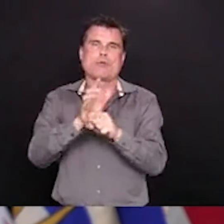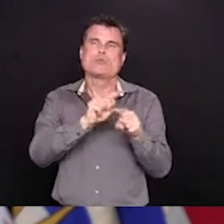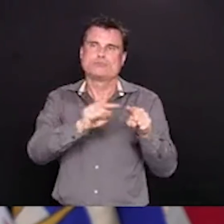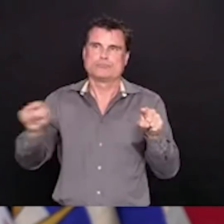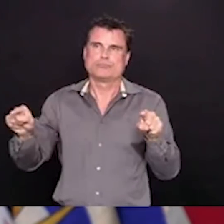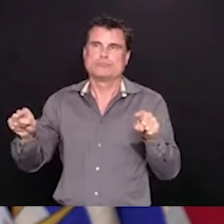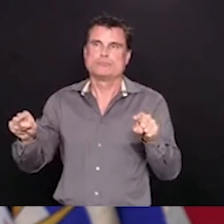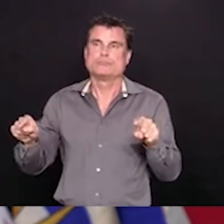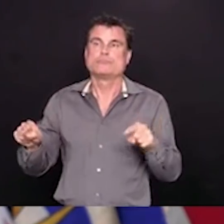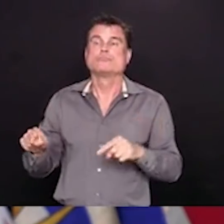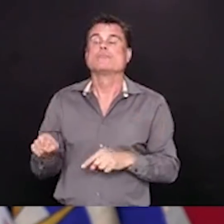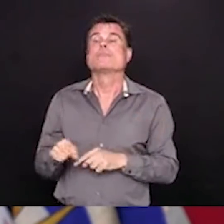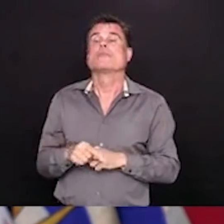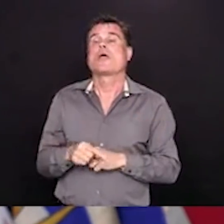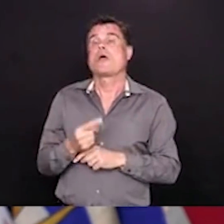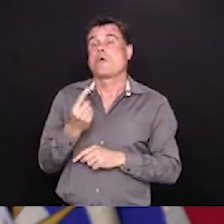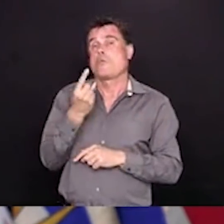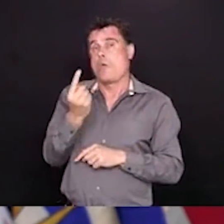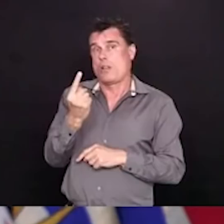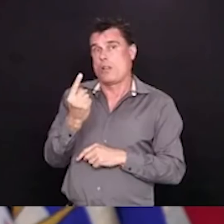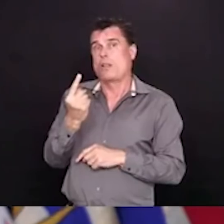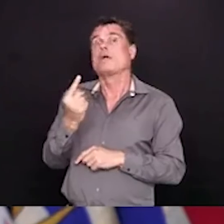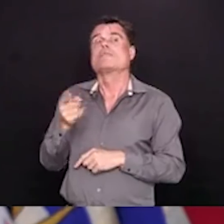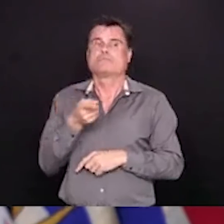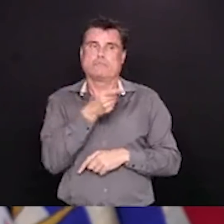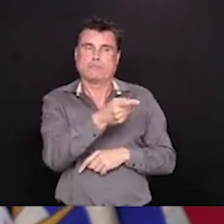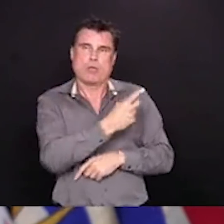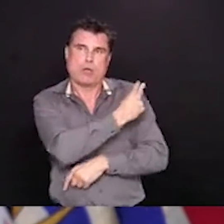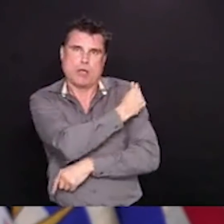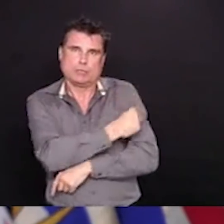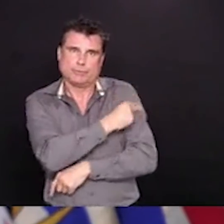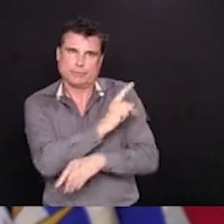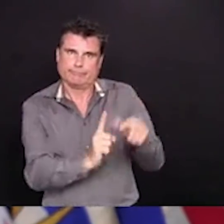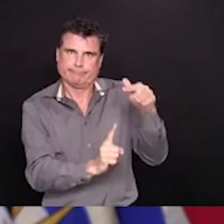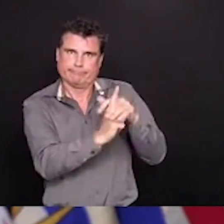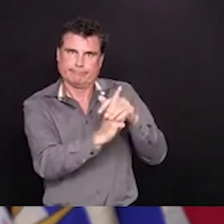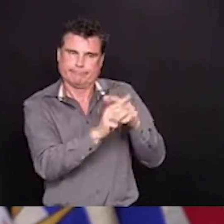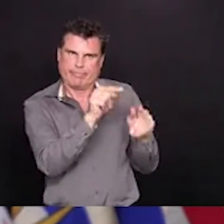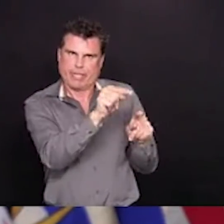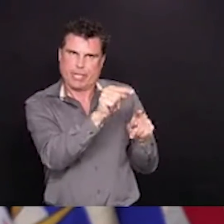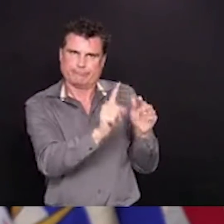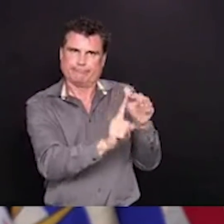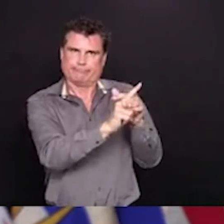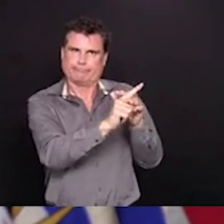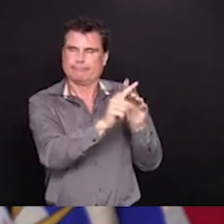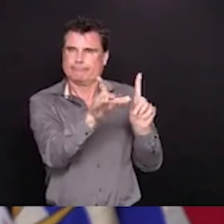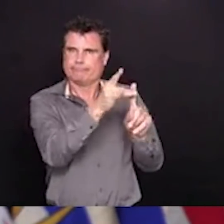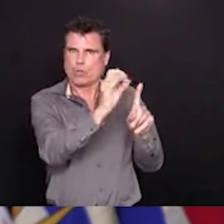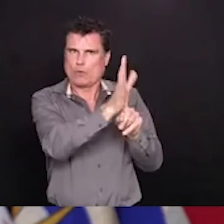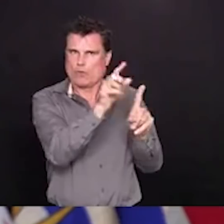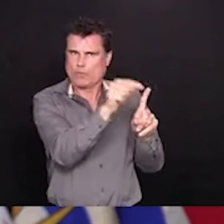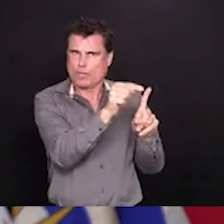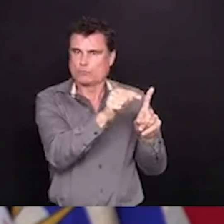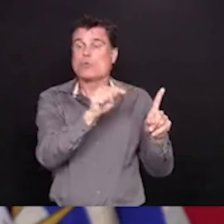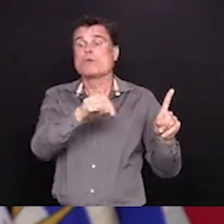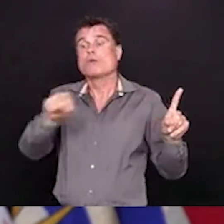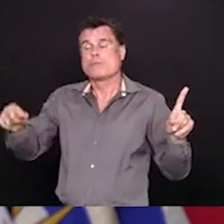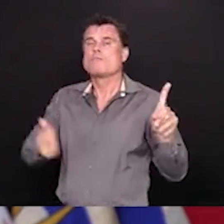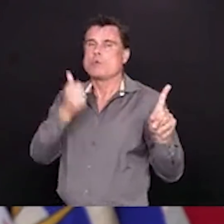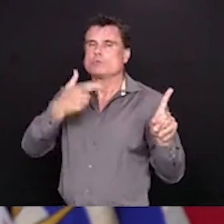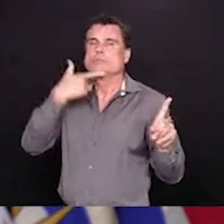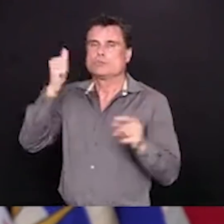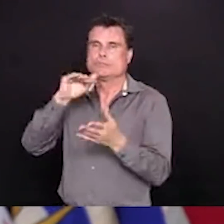associated with those outbreaks. We have a number of resolved outbreaks, including one at the Delta View